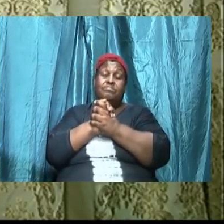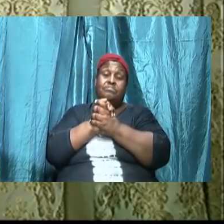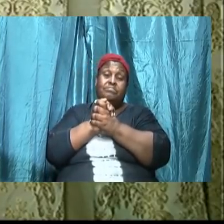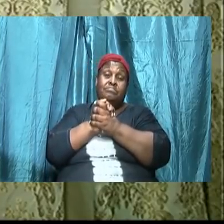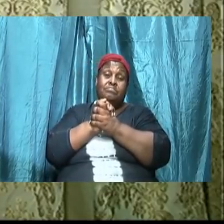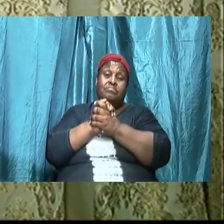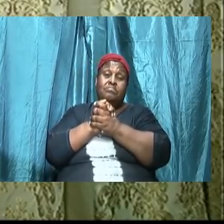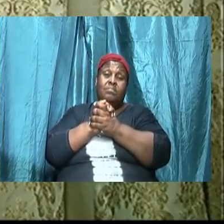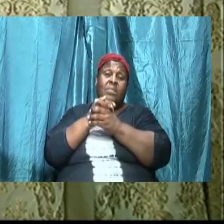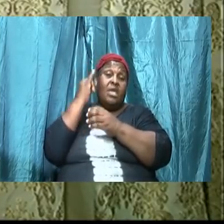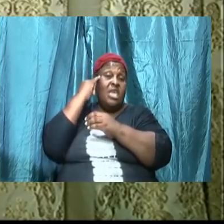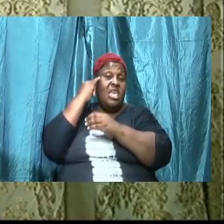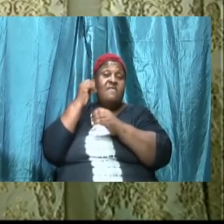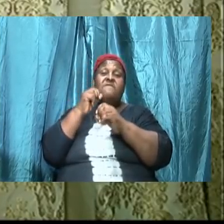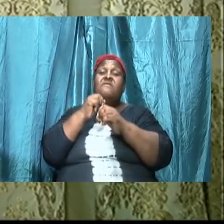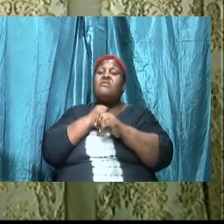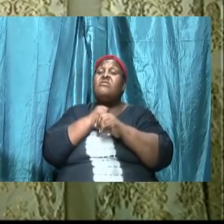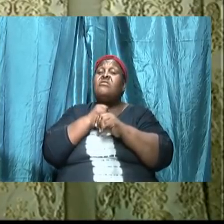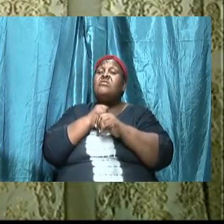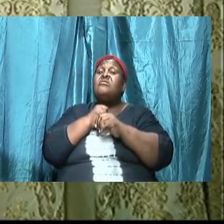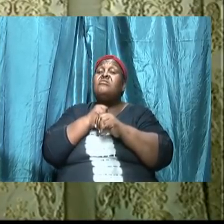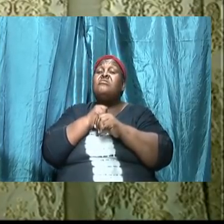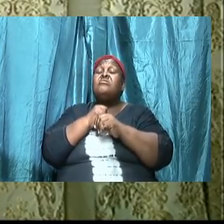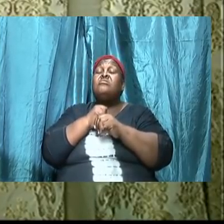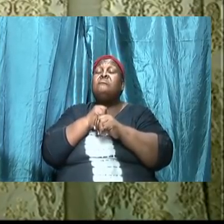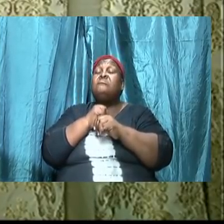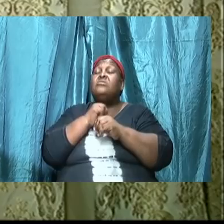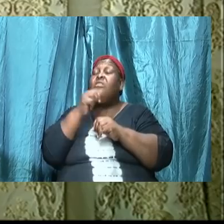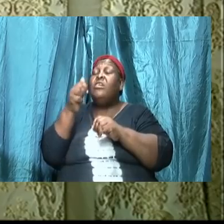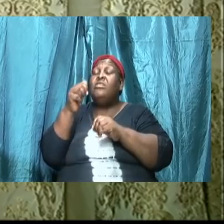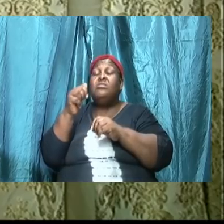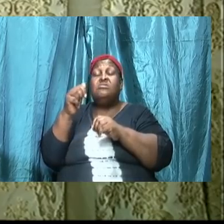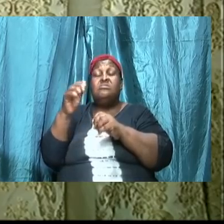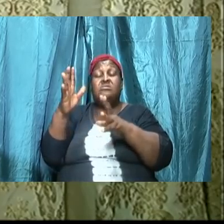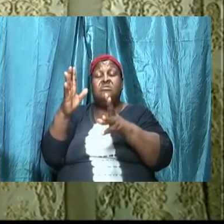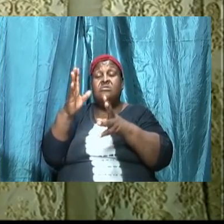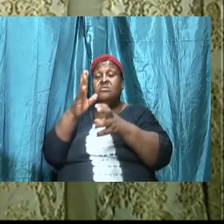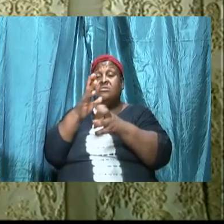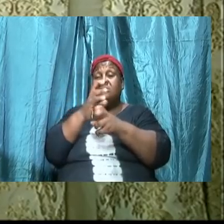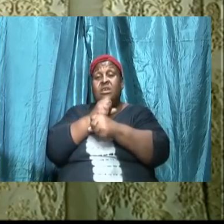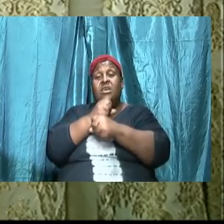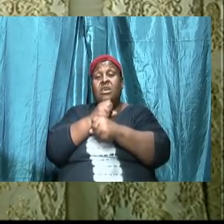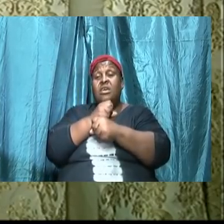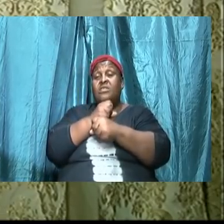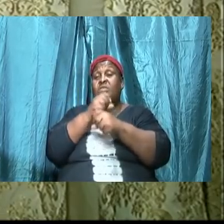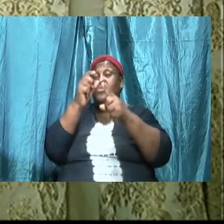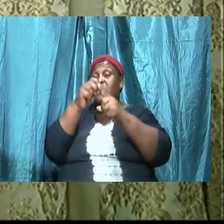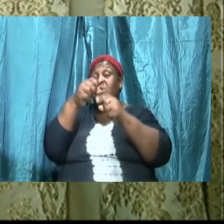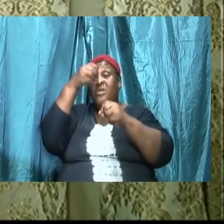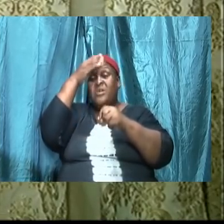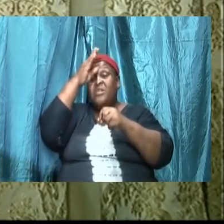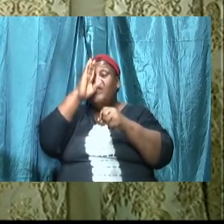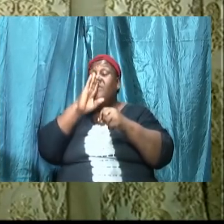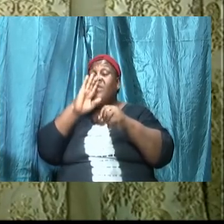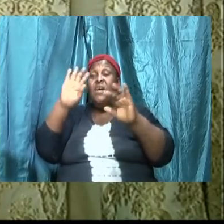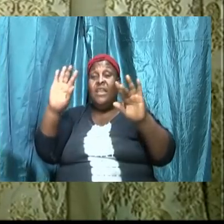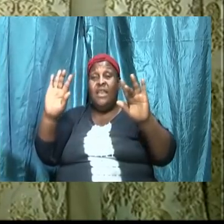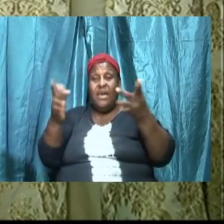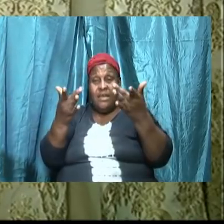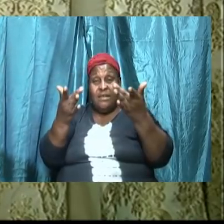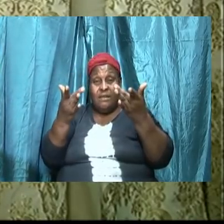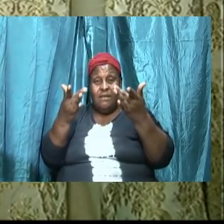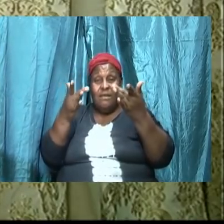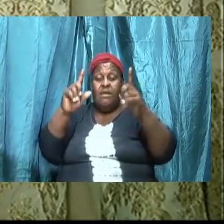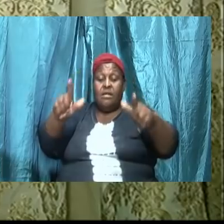if we continue to trample on the word walk in the word